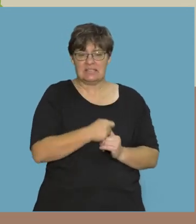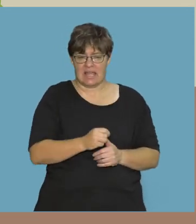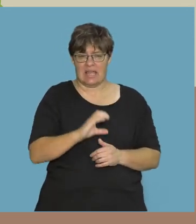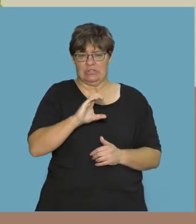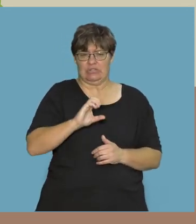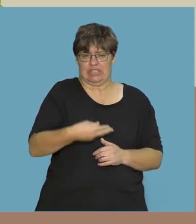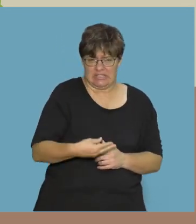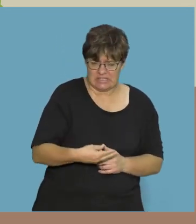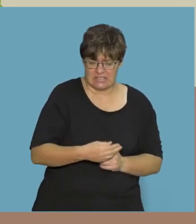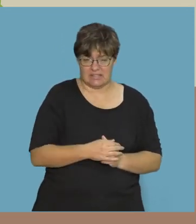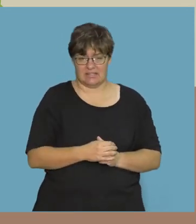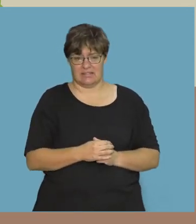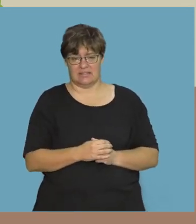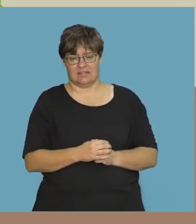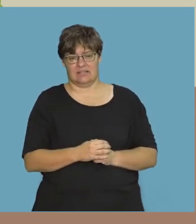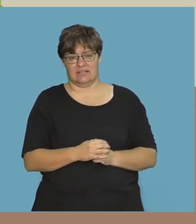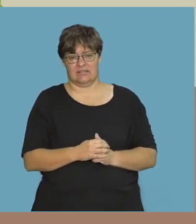and say ch.